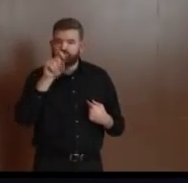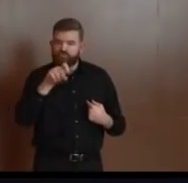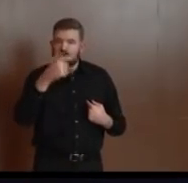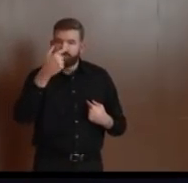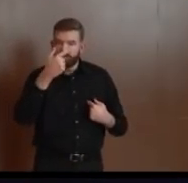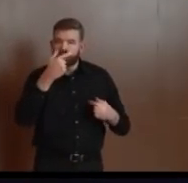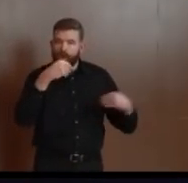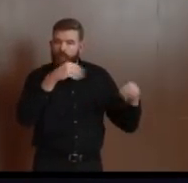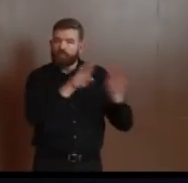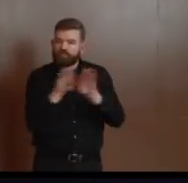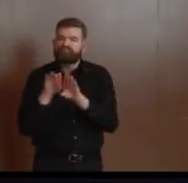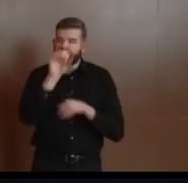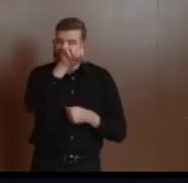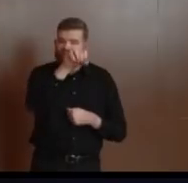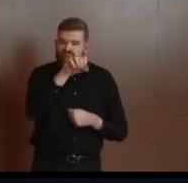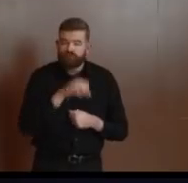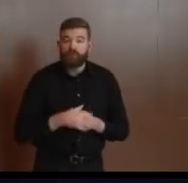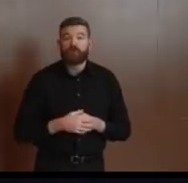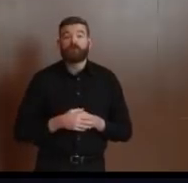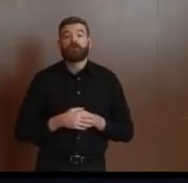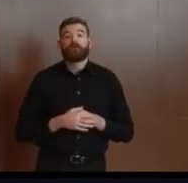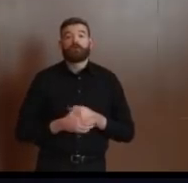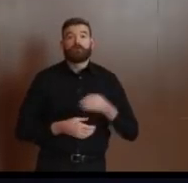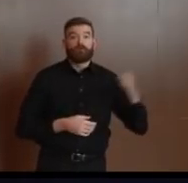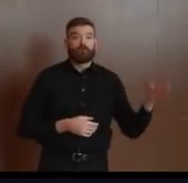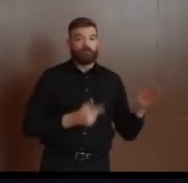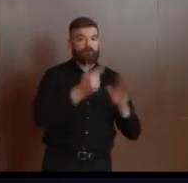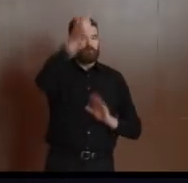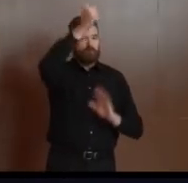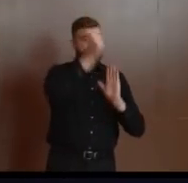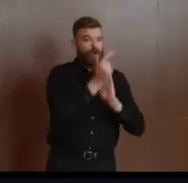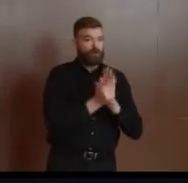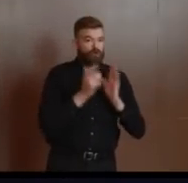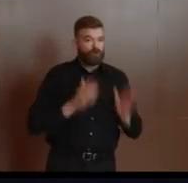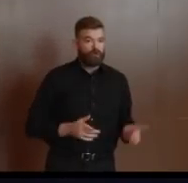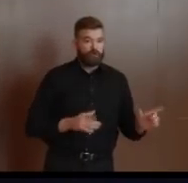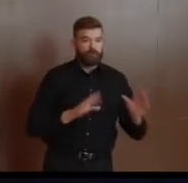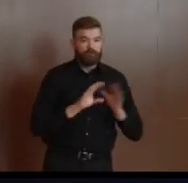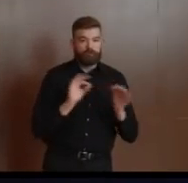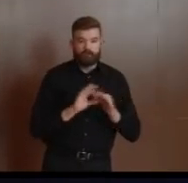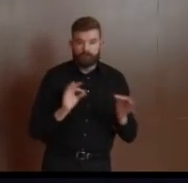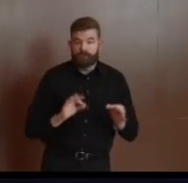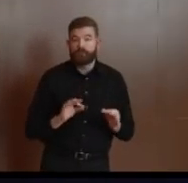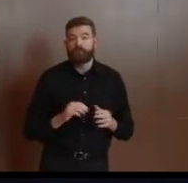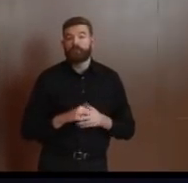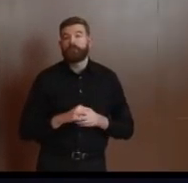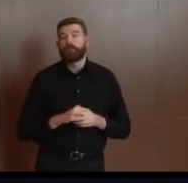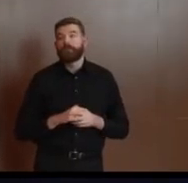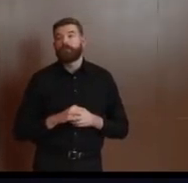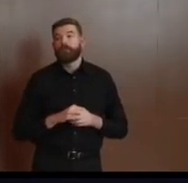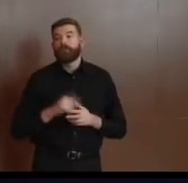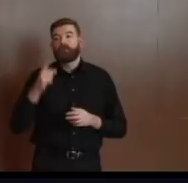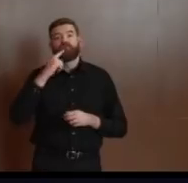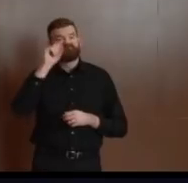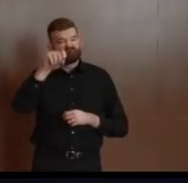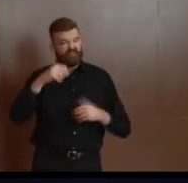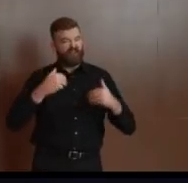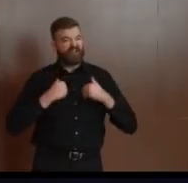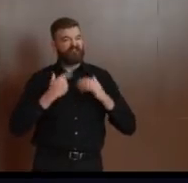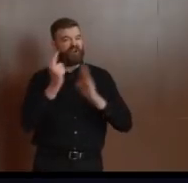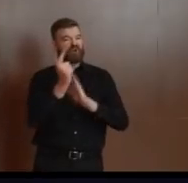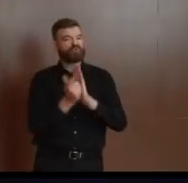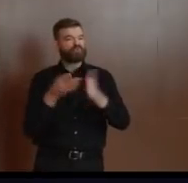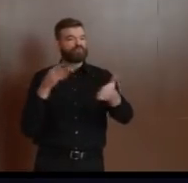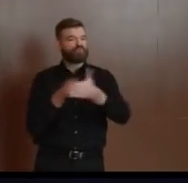been filed on this very topic today. So I, I won't comment on the litigation and we're not going to comment on more specifics right now until we